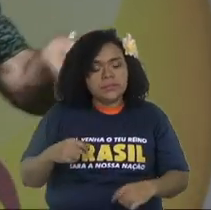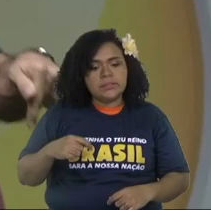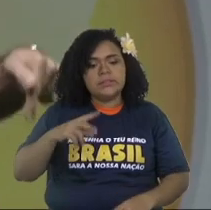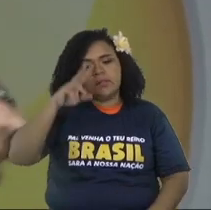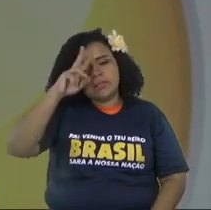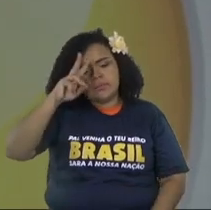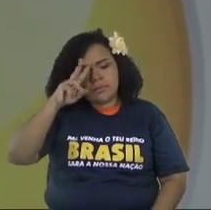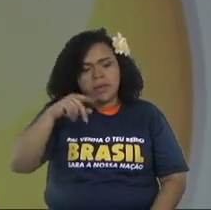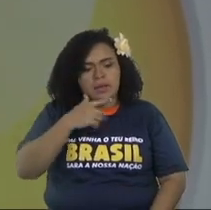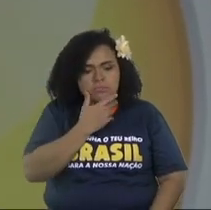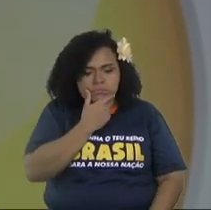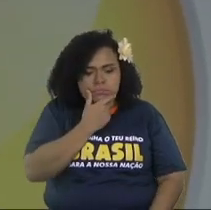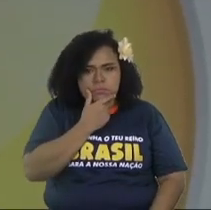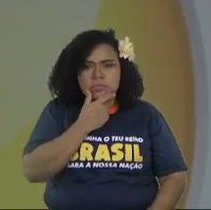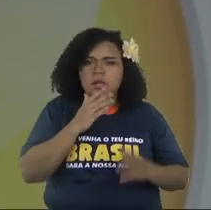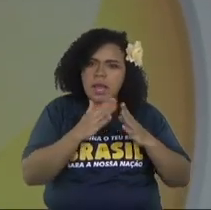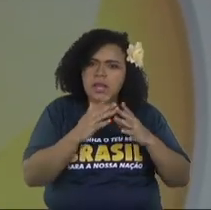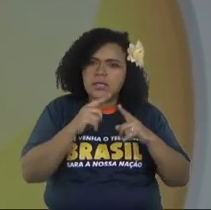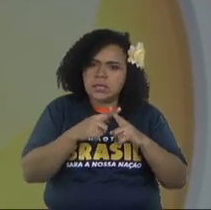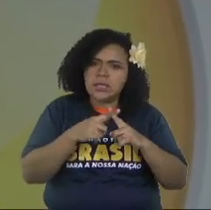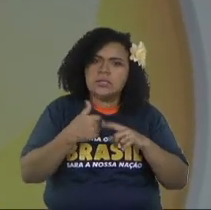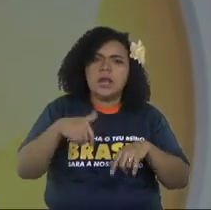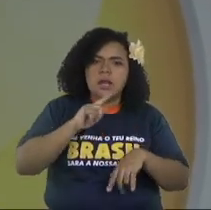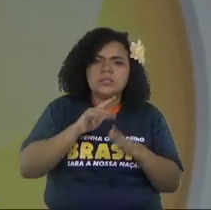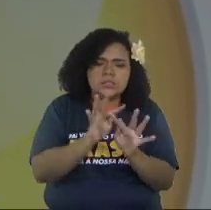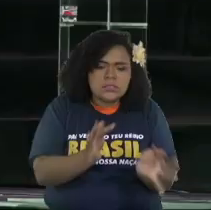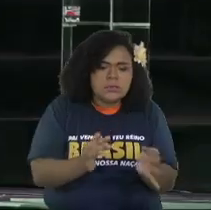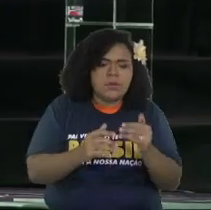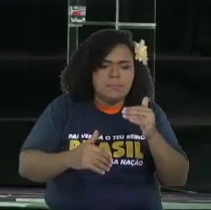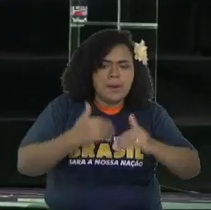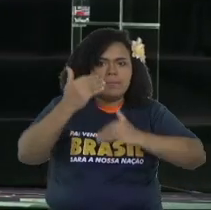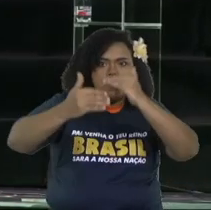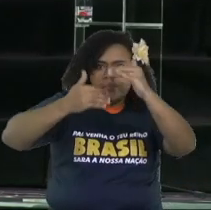The business man has to be where the business are.